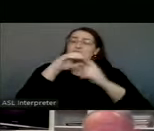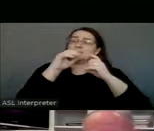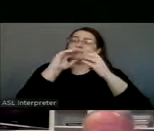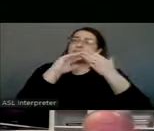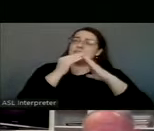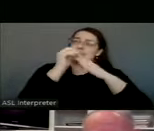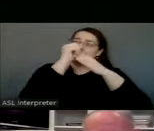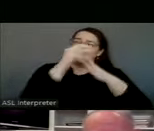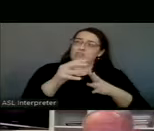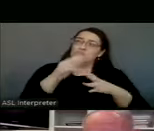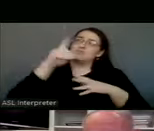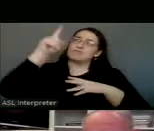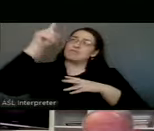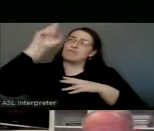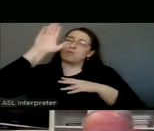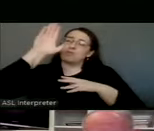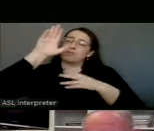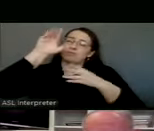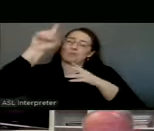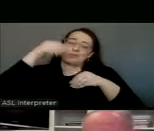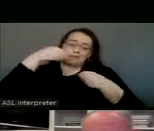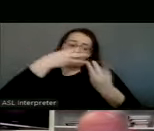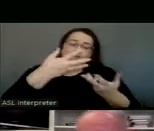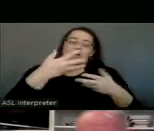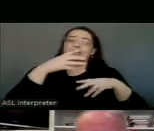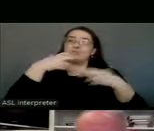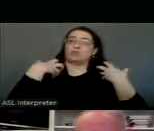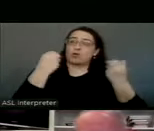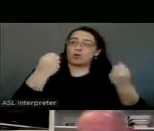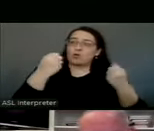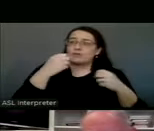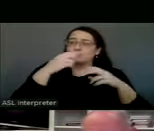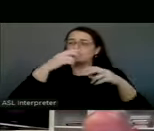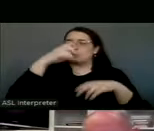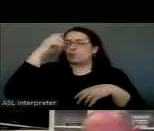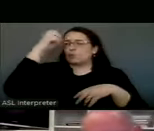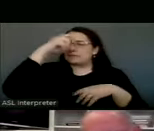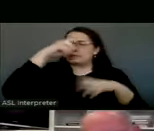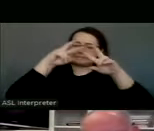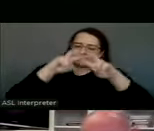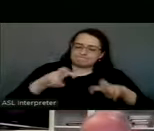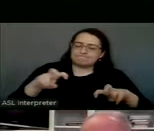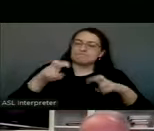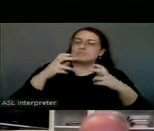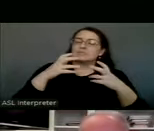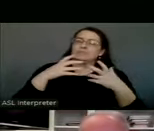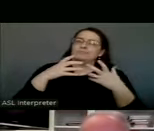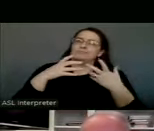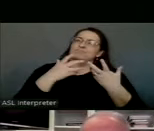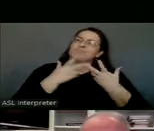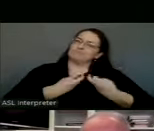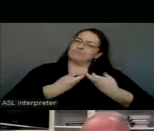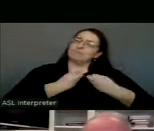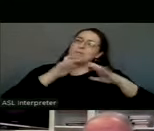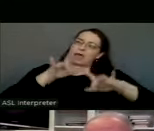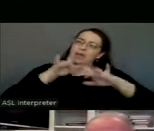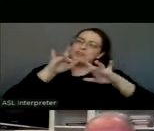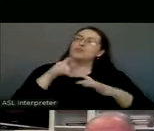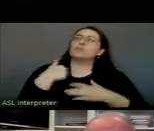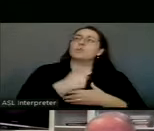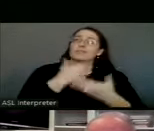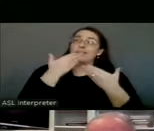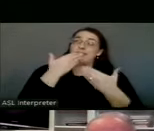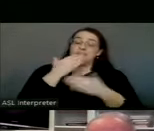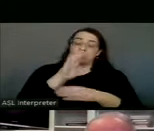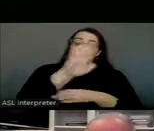fill them with courage, discernment, and compassion. Father, we are thankful for their